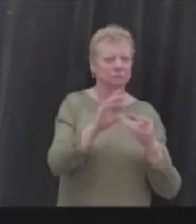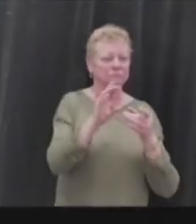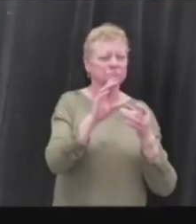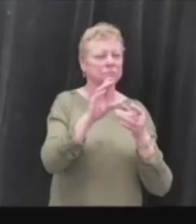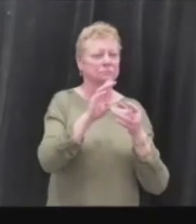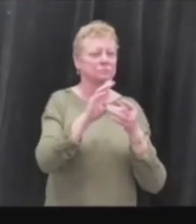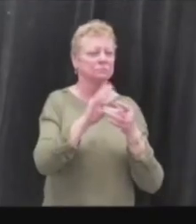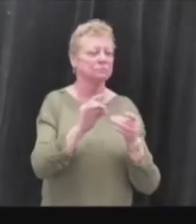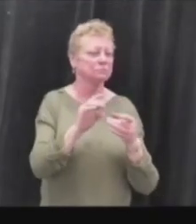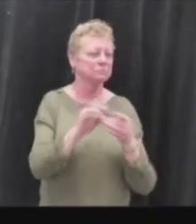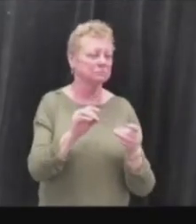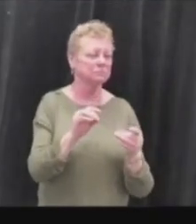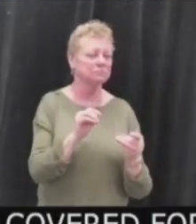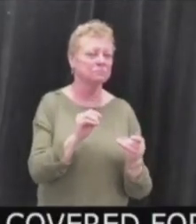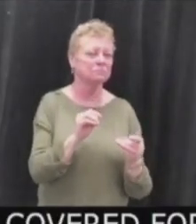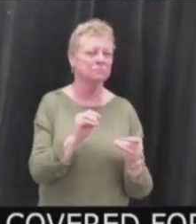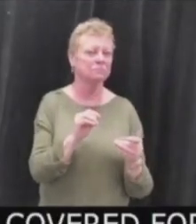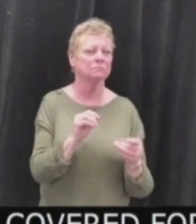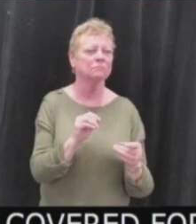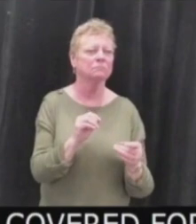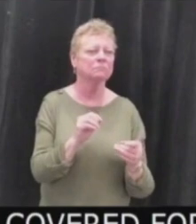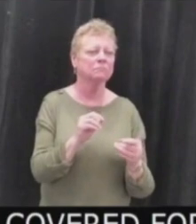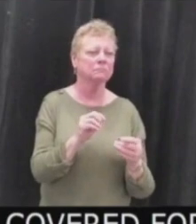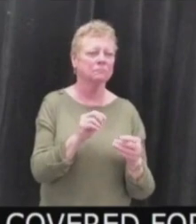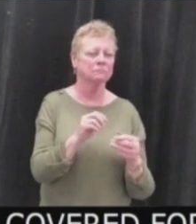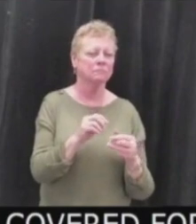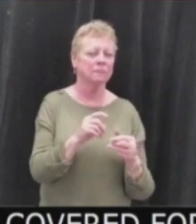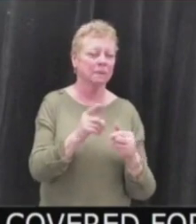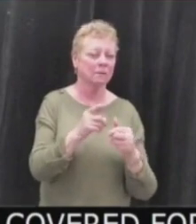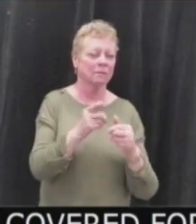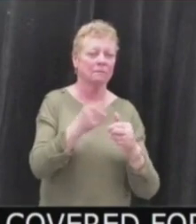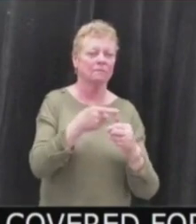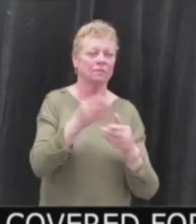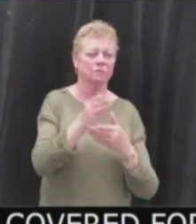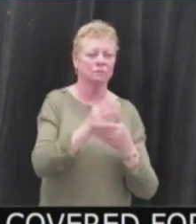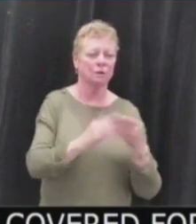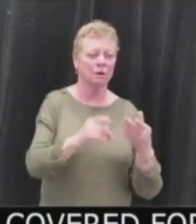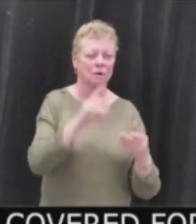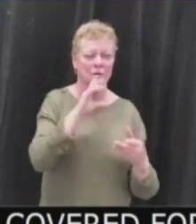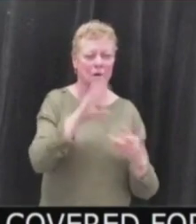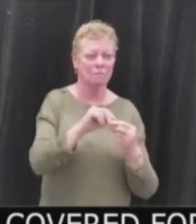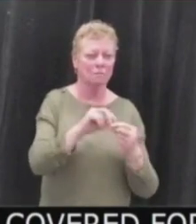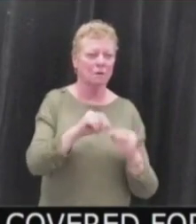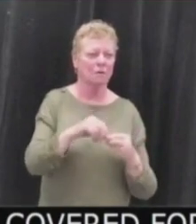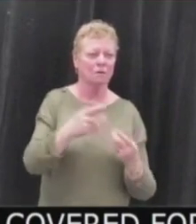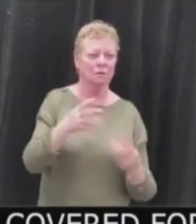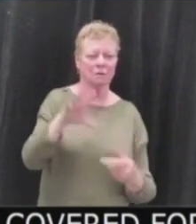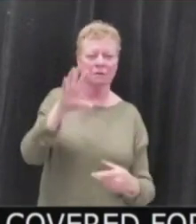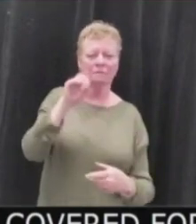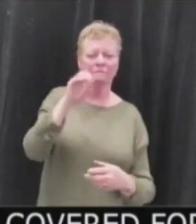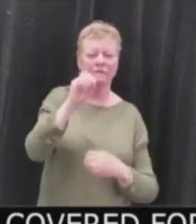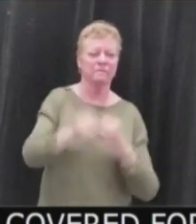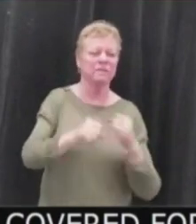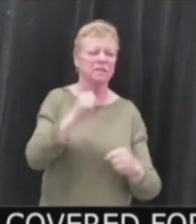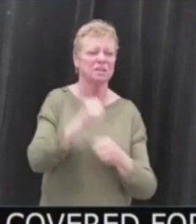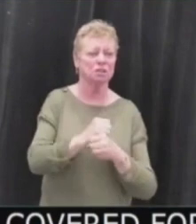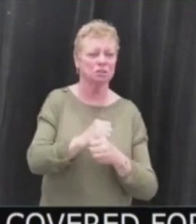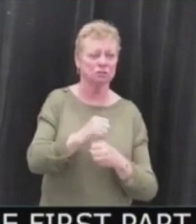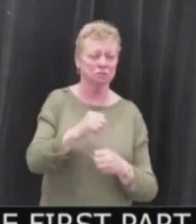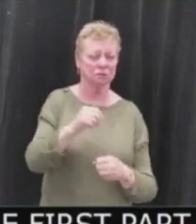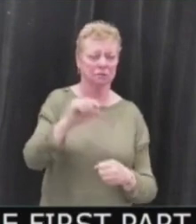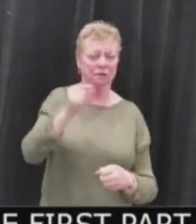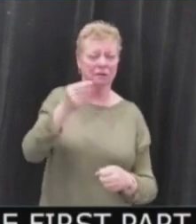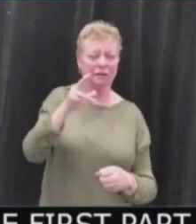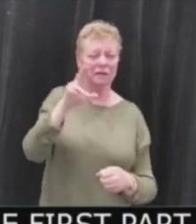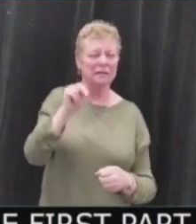On our report to the Commission, the first part talks about five decades of failed gun control. I'm not going to cover